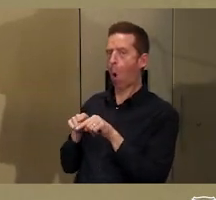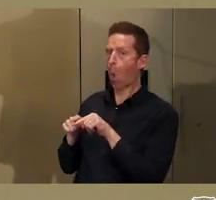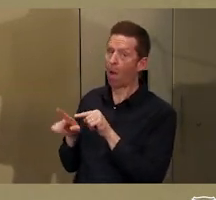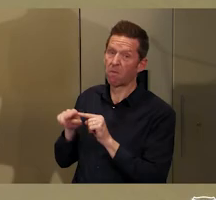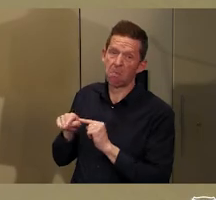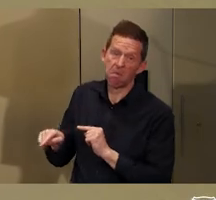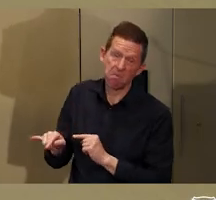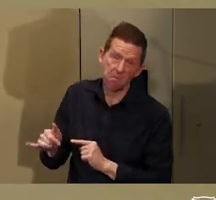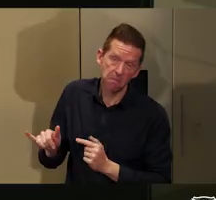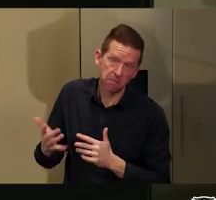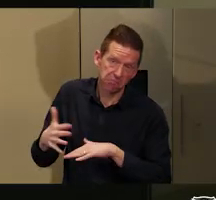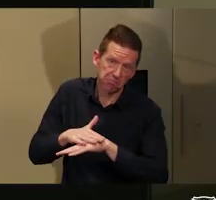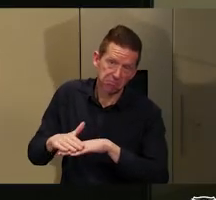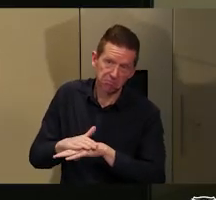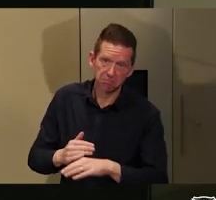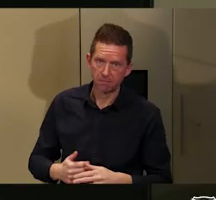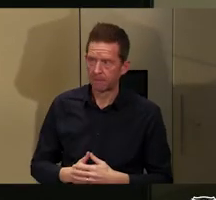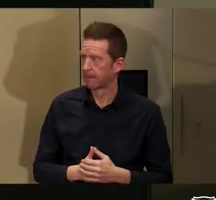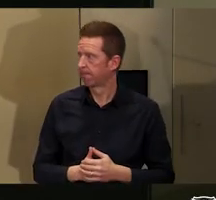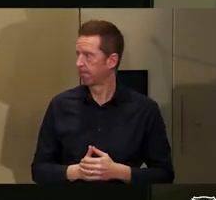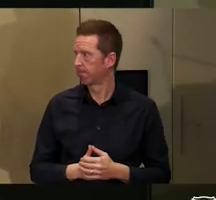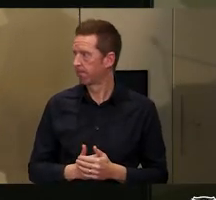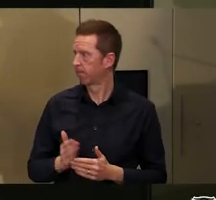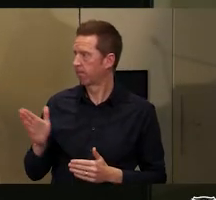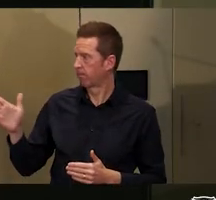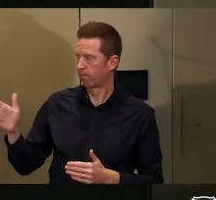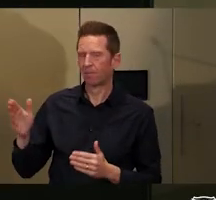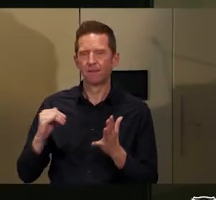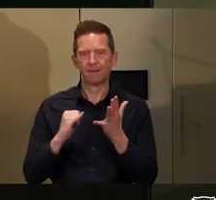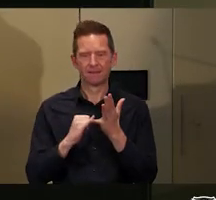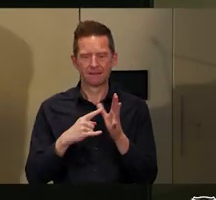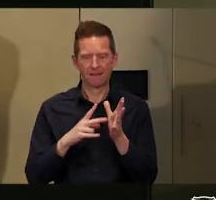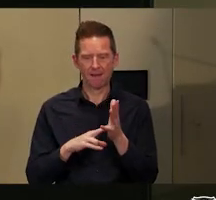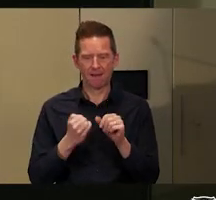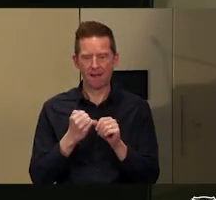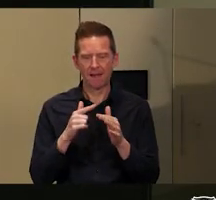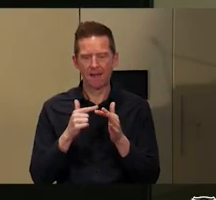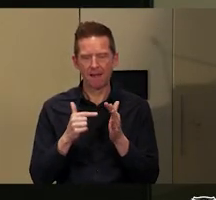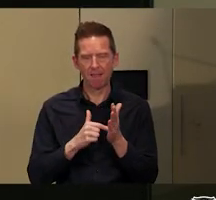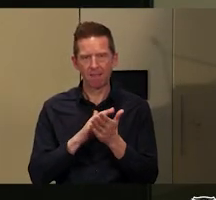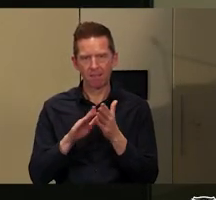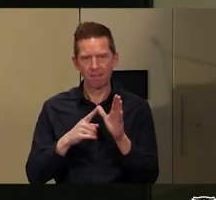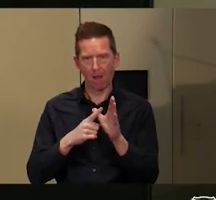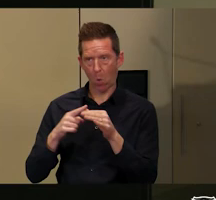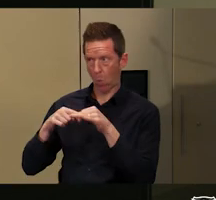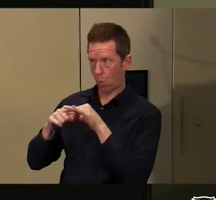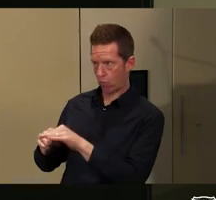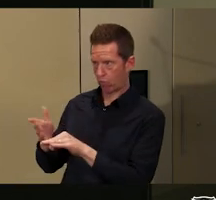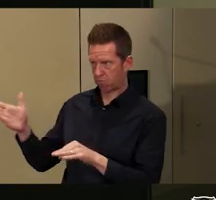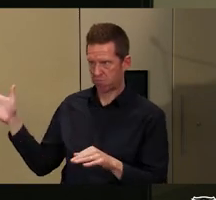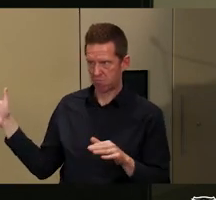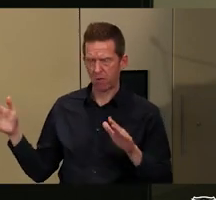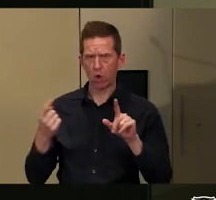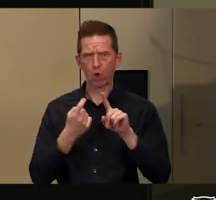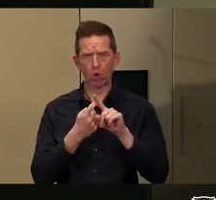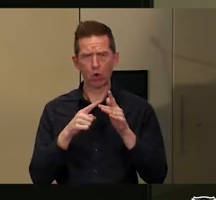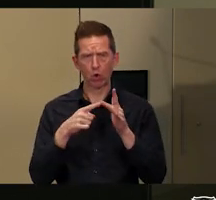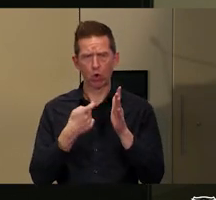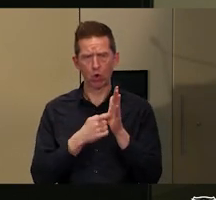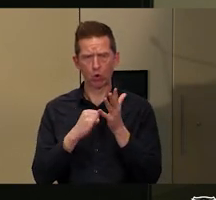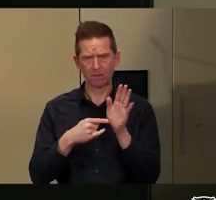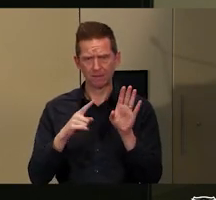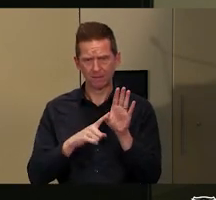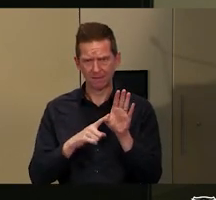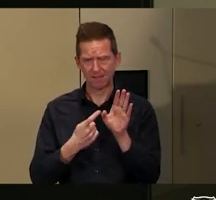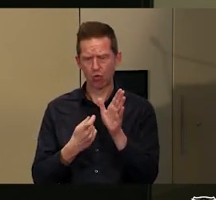We have another question specifically for Kirsty and Rachel. You've spoken very eloquently about the